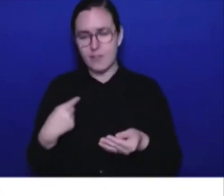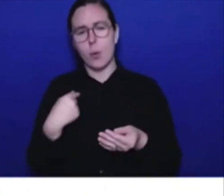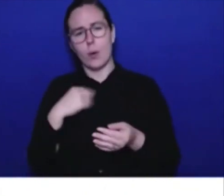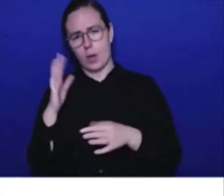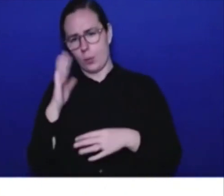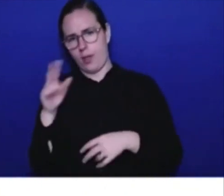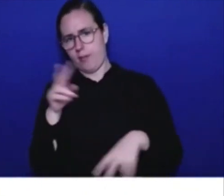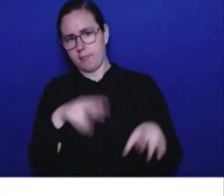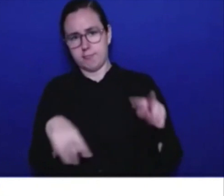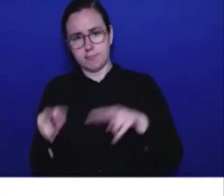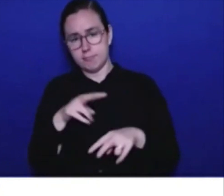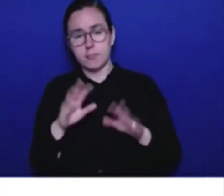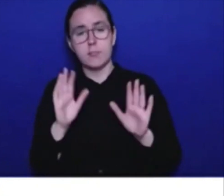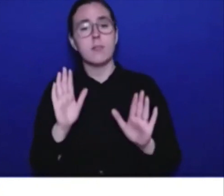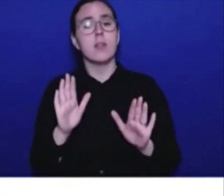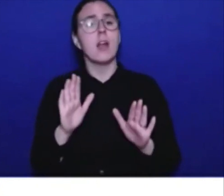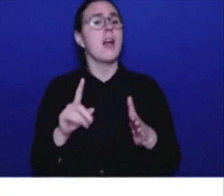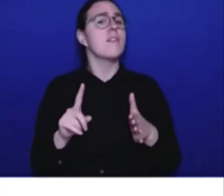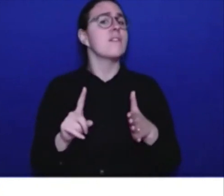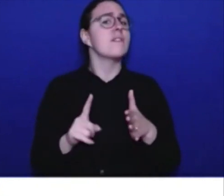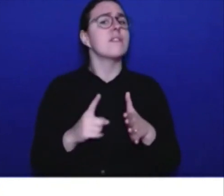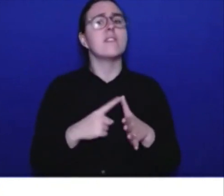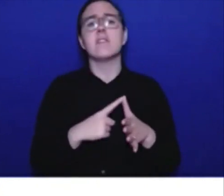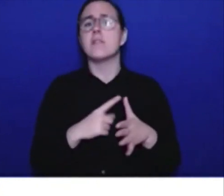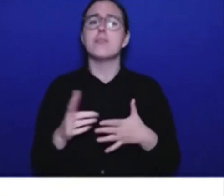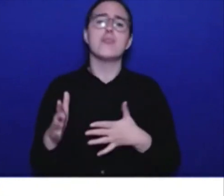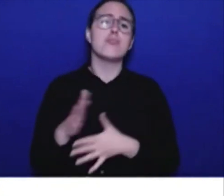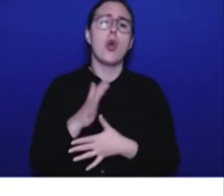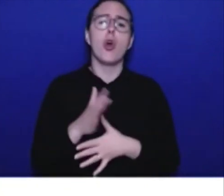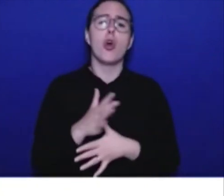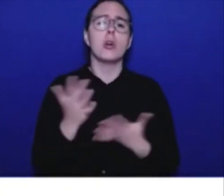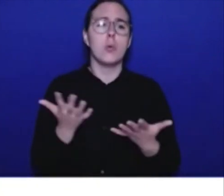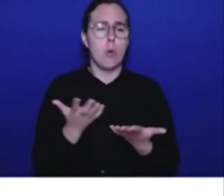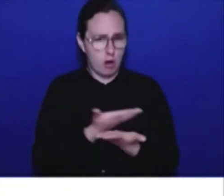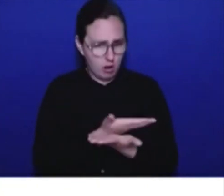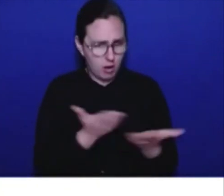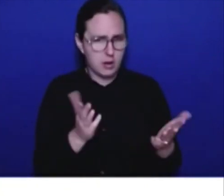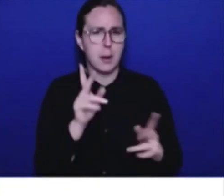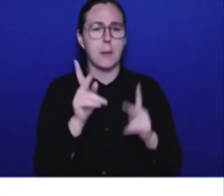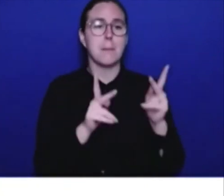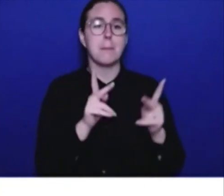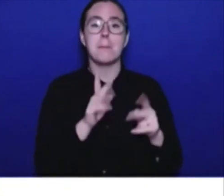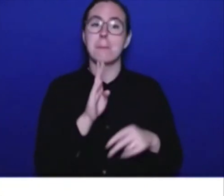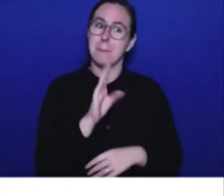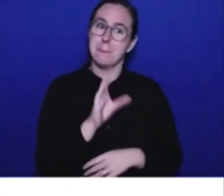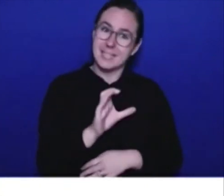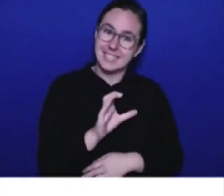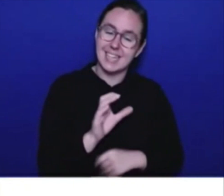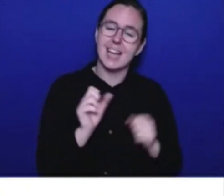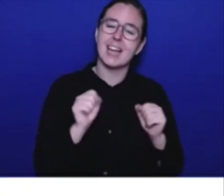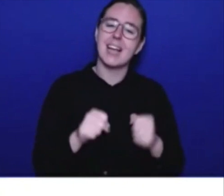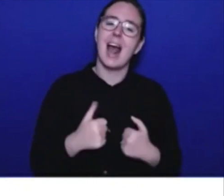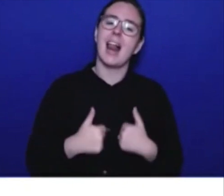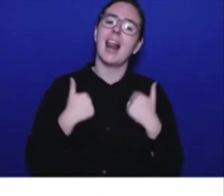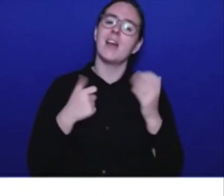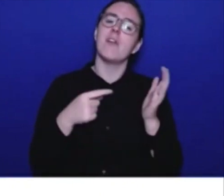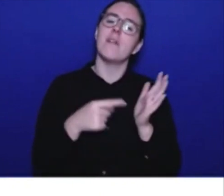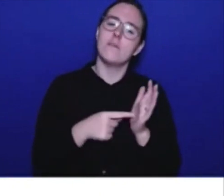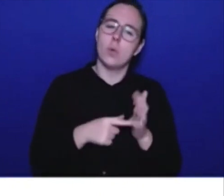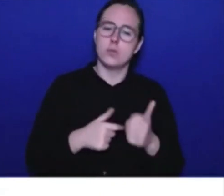priority is making sure that life is more affordable for them. Our next question is on the phone from Minister Sajjan, CTV.